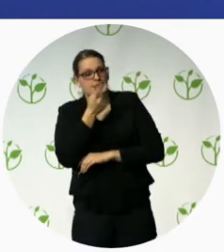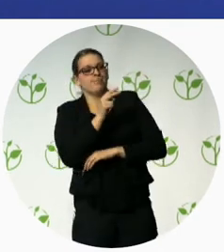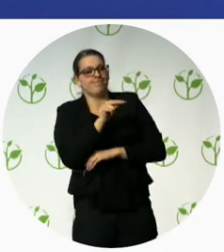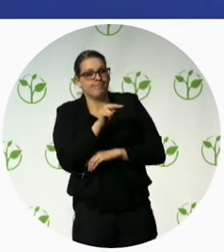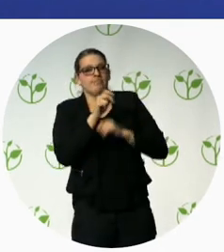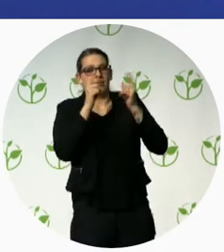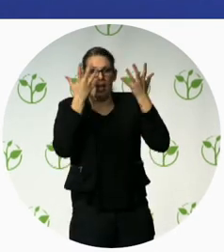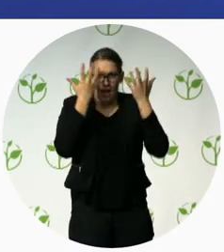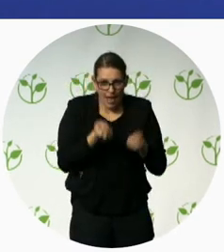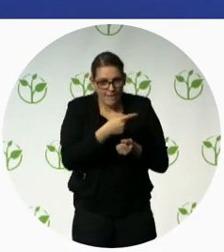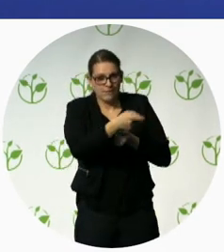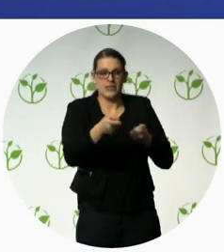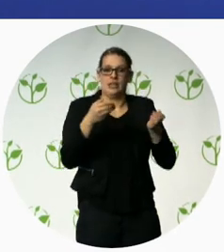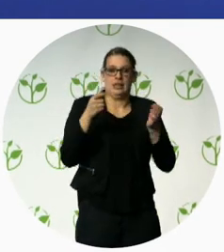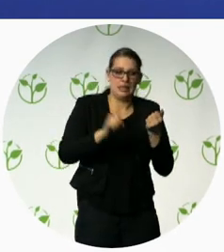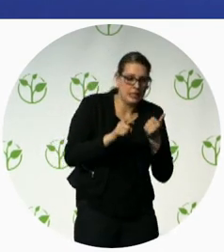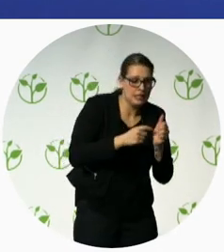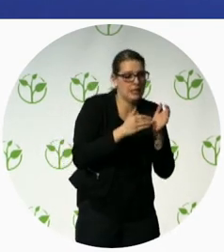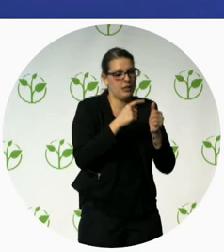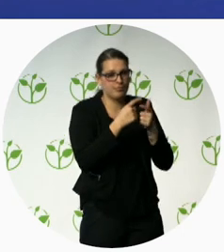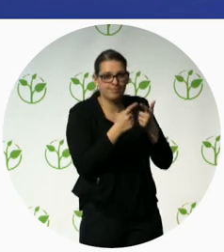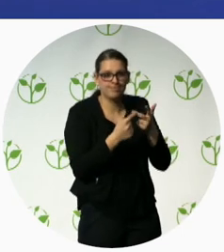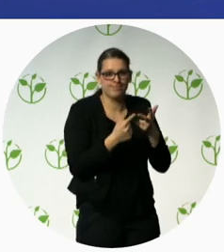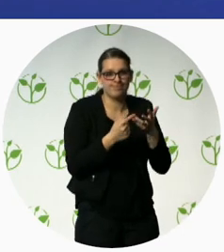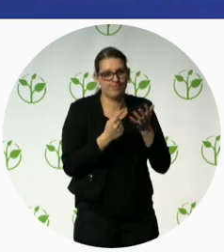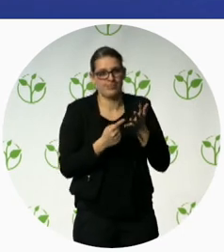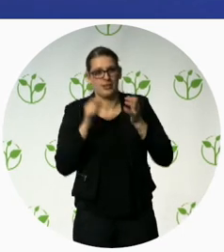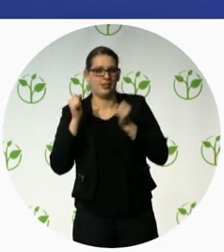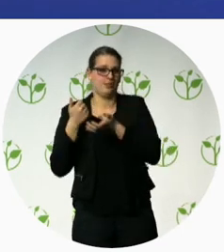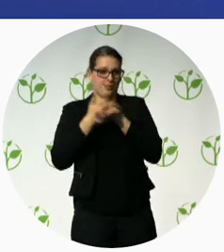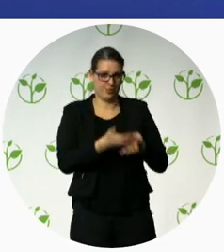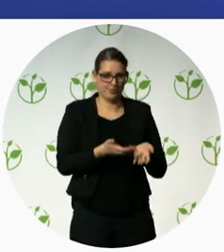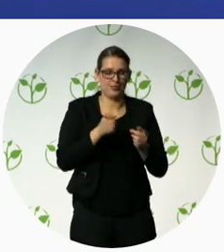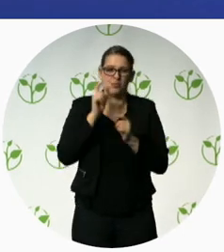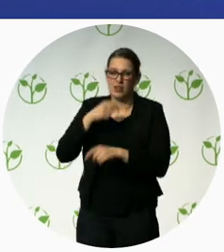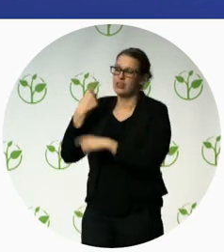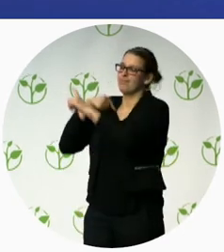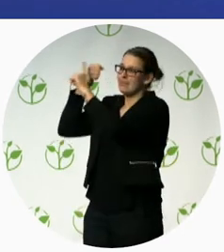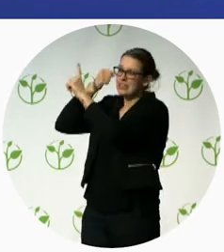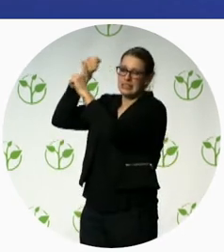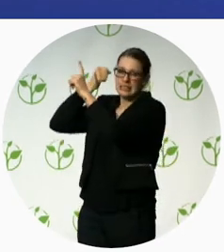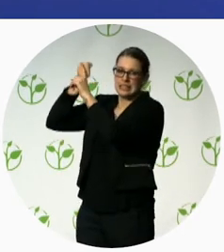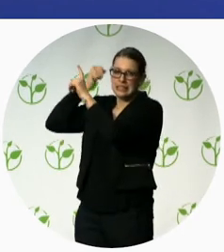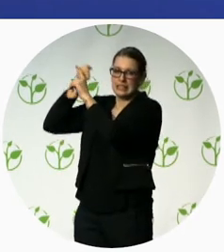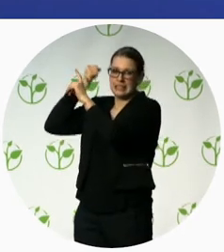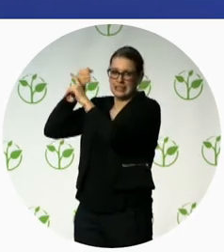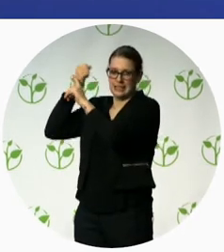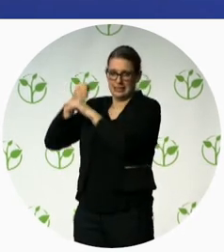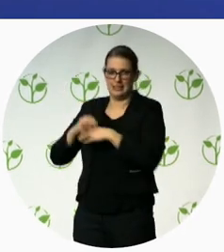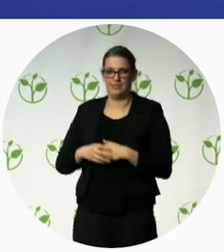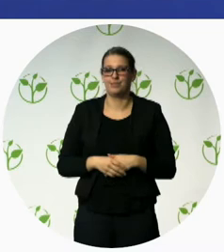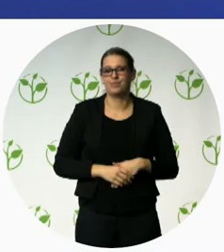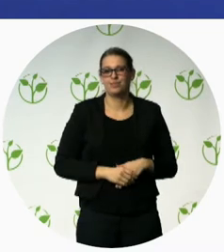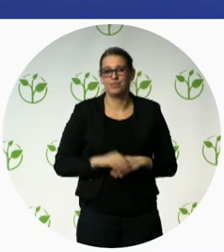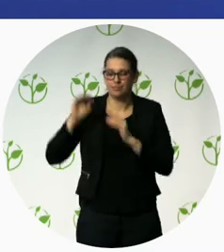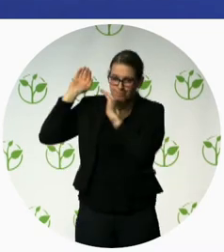of a country. So advocacy would be important. And in some cases we've used sports, for